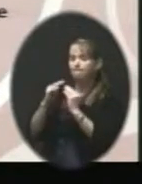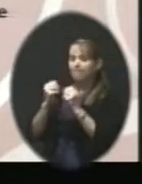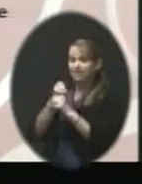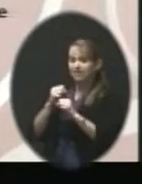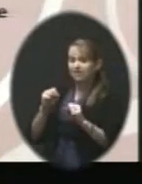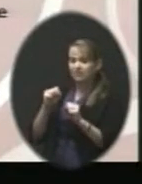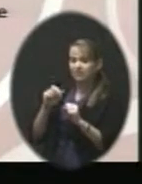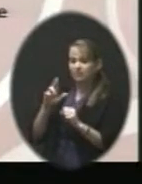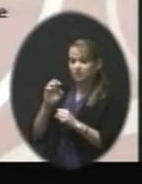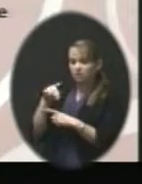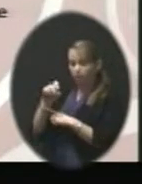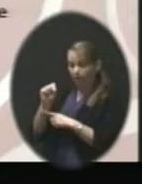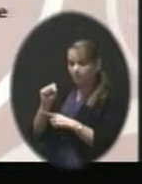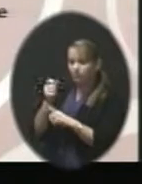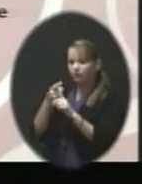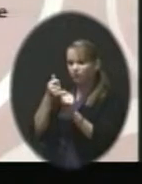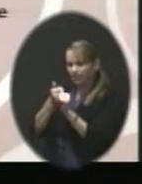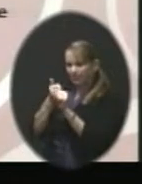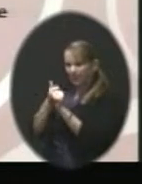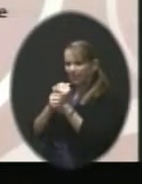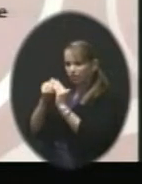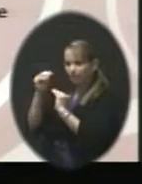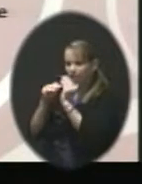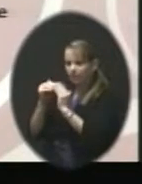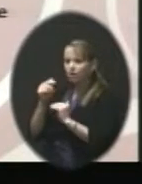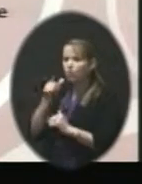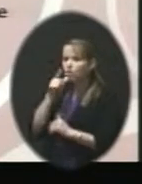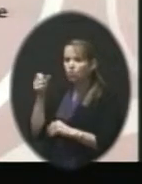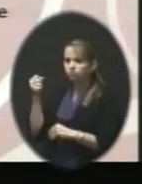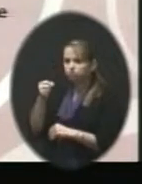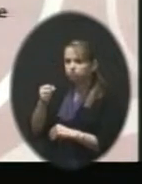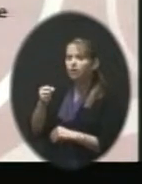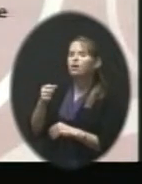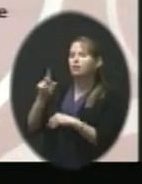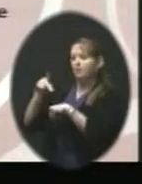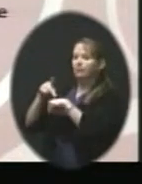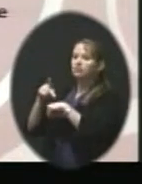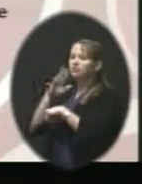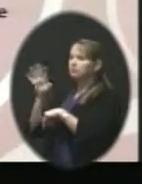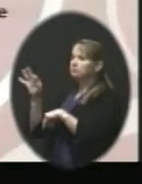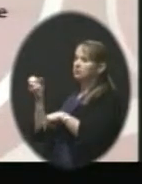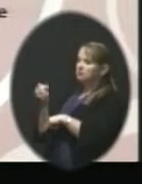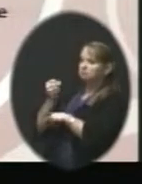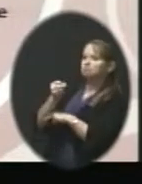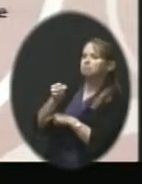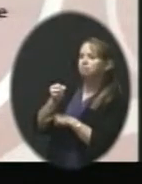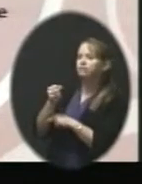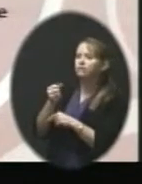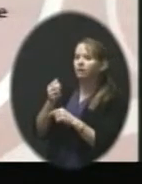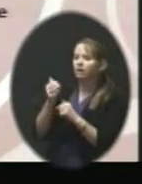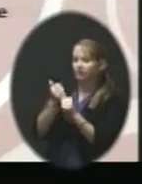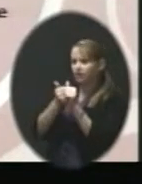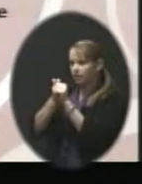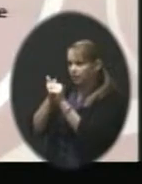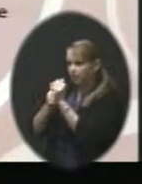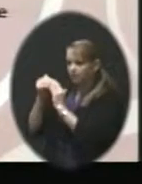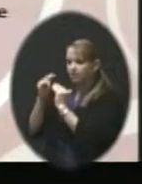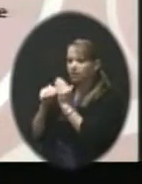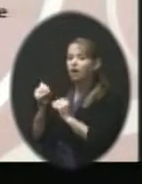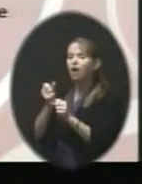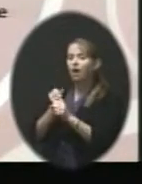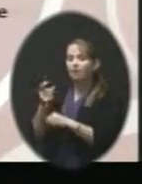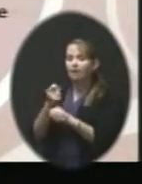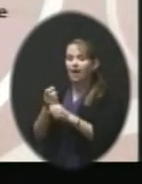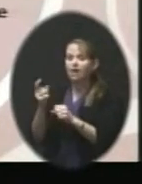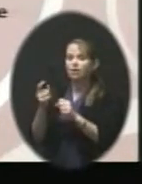those reps in each building are appointed by an administrator in each building. They have an annual in-service that it doesn't sound like it